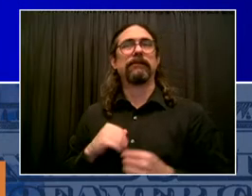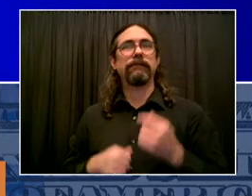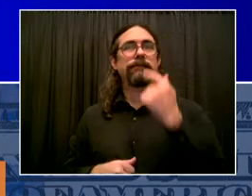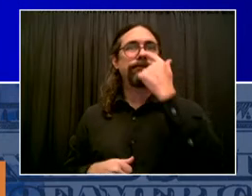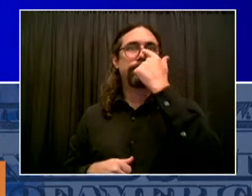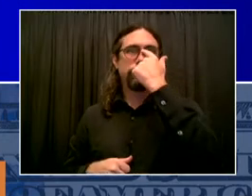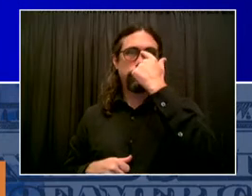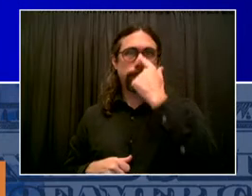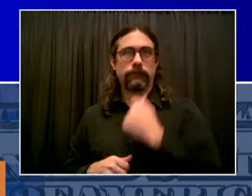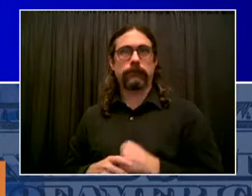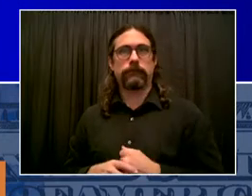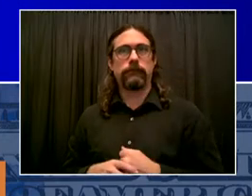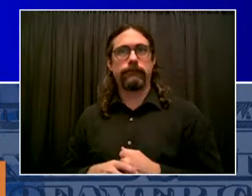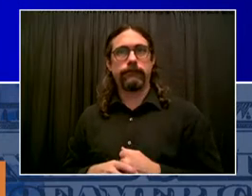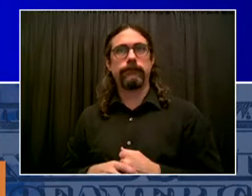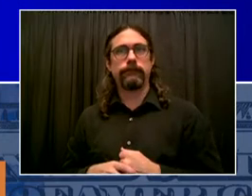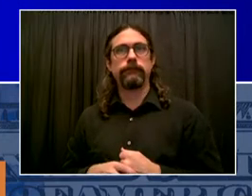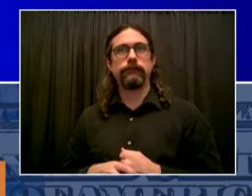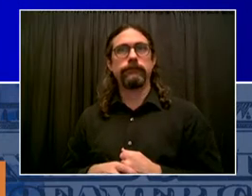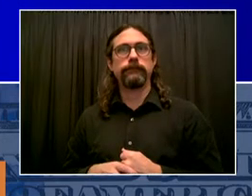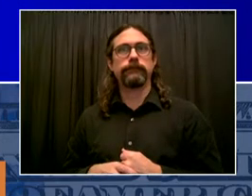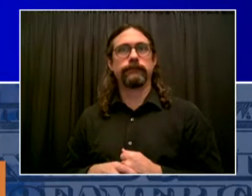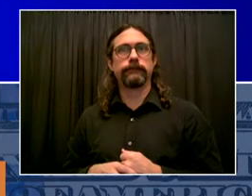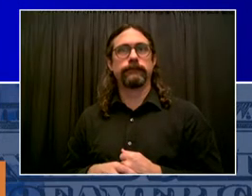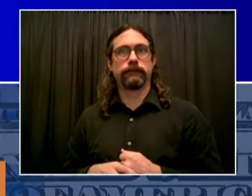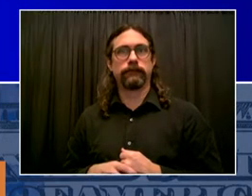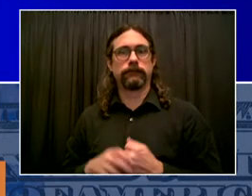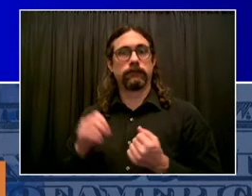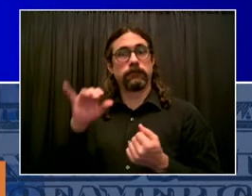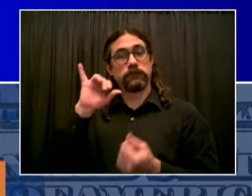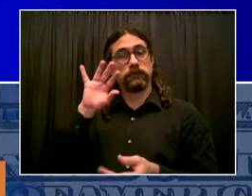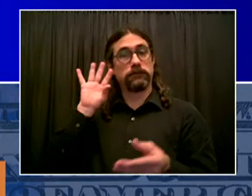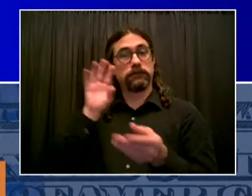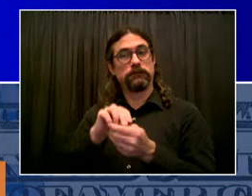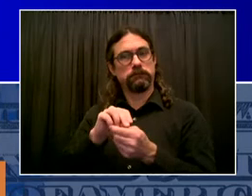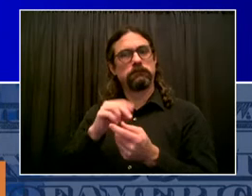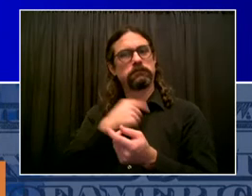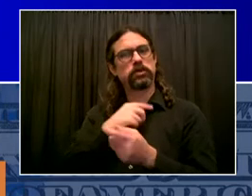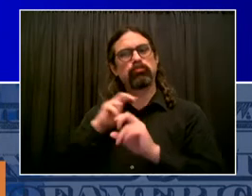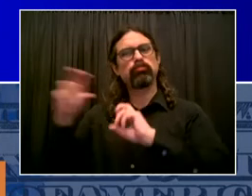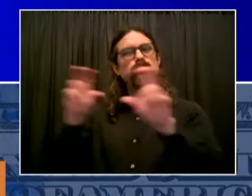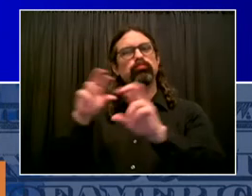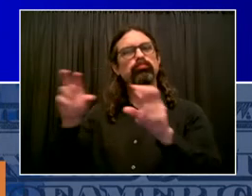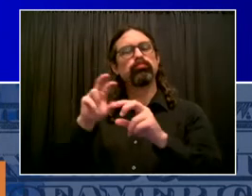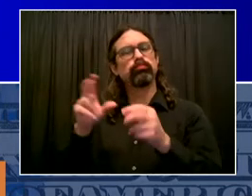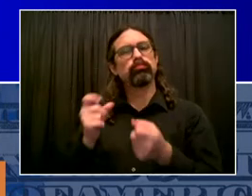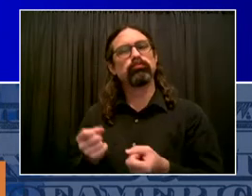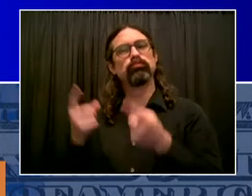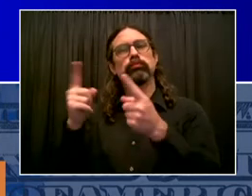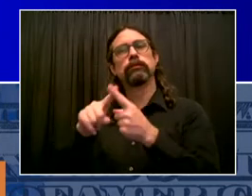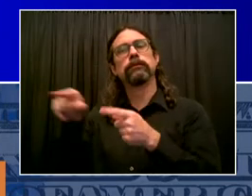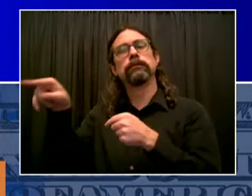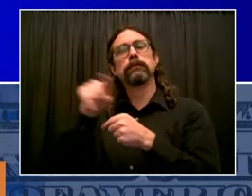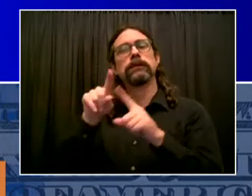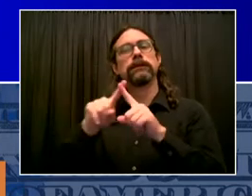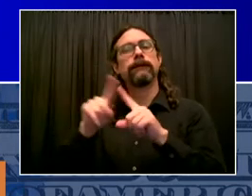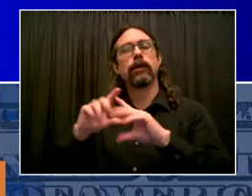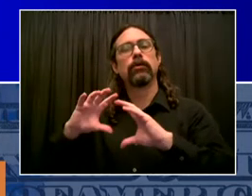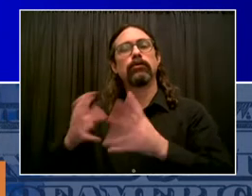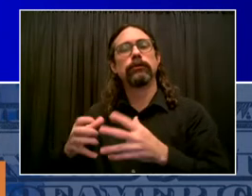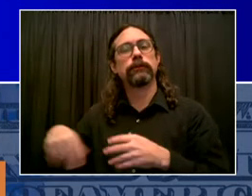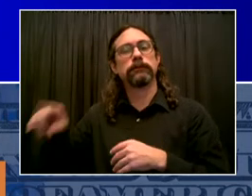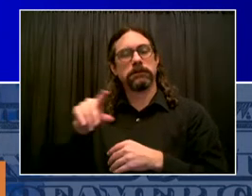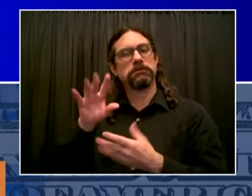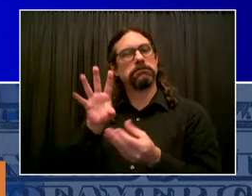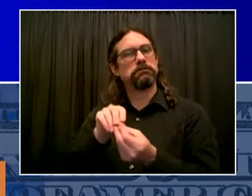gone back into the community through the referral program. Now, we're seeing incredible results. And